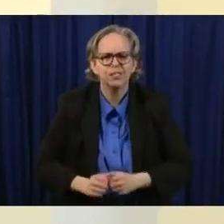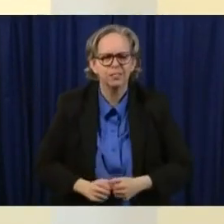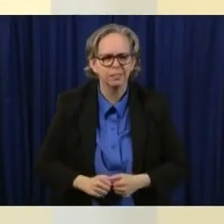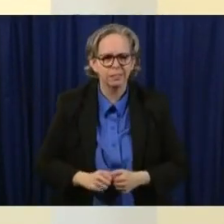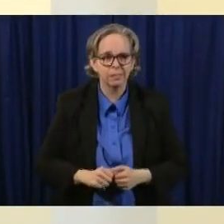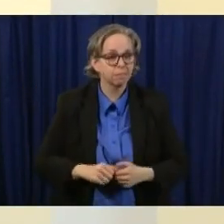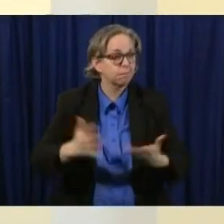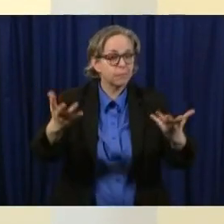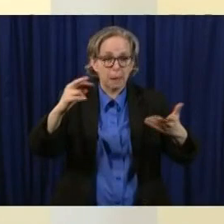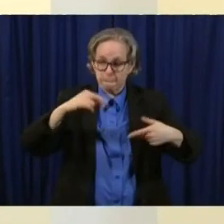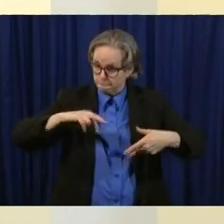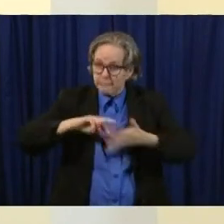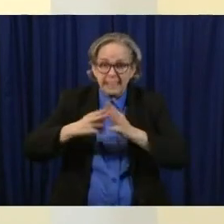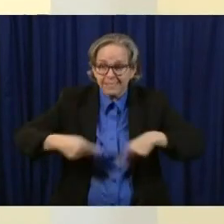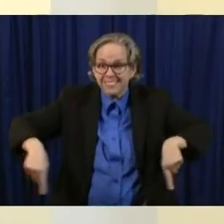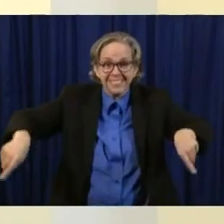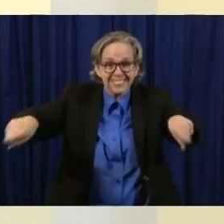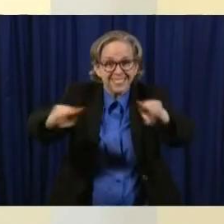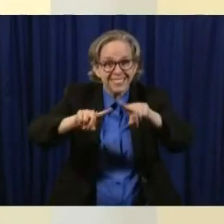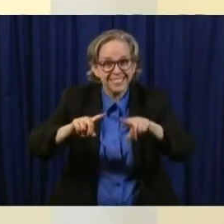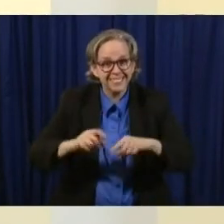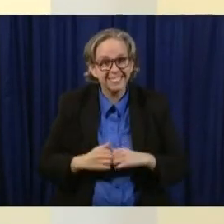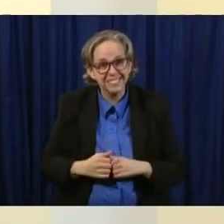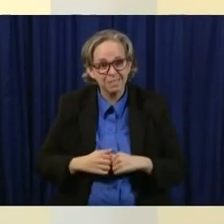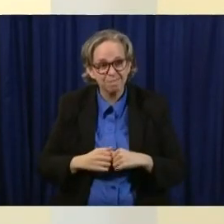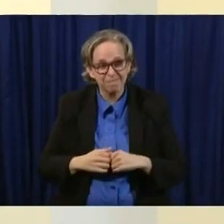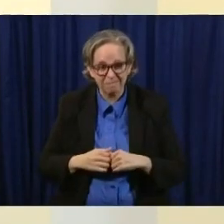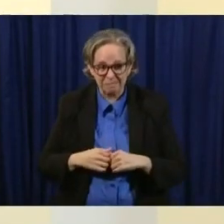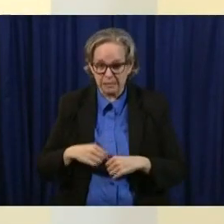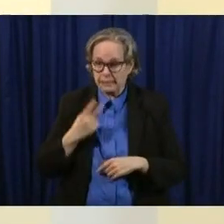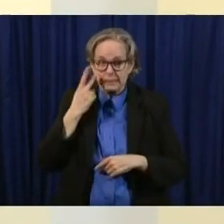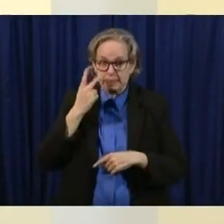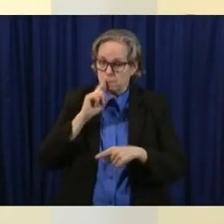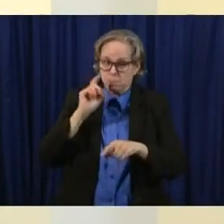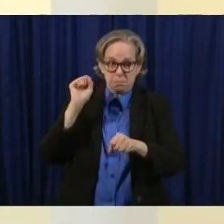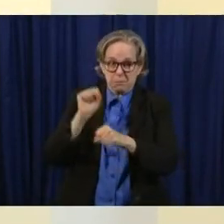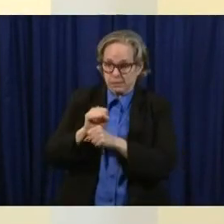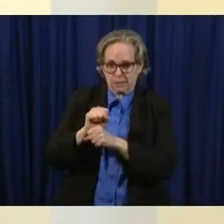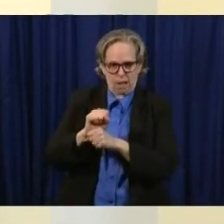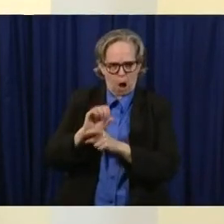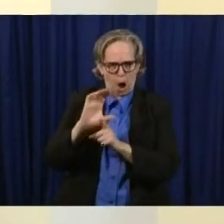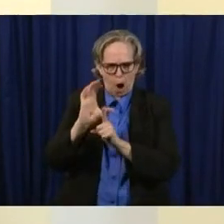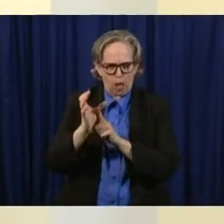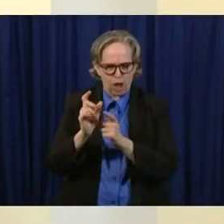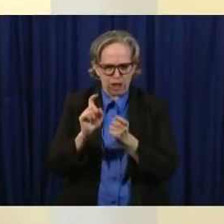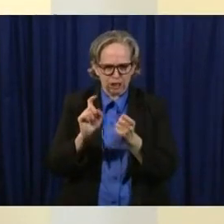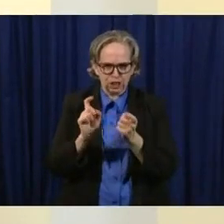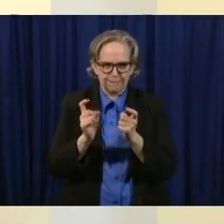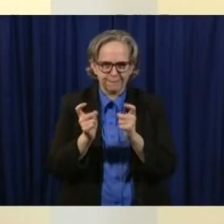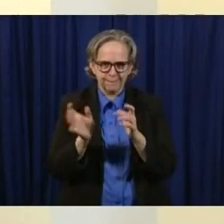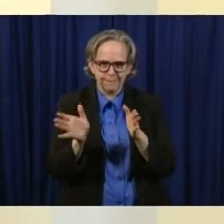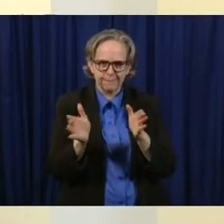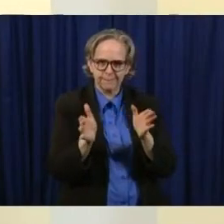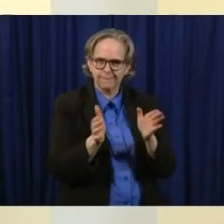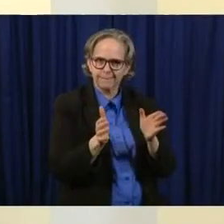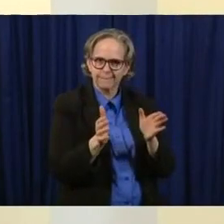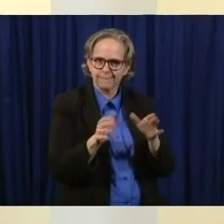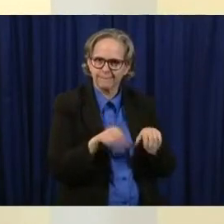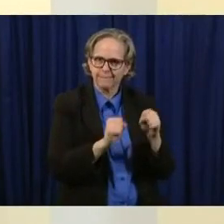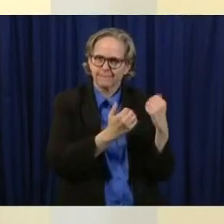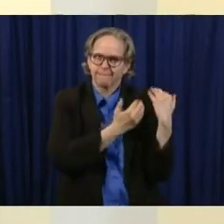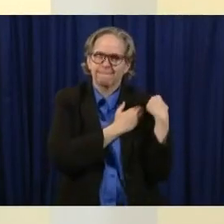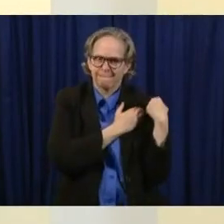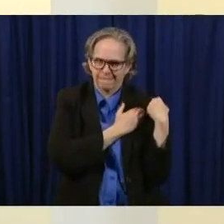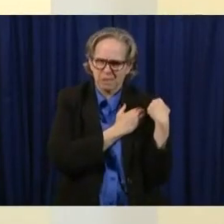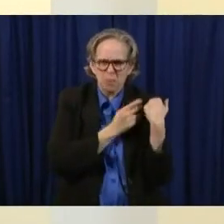i see a culture change happening i see people taking sort of what are some hard and difficult things and